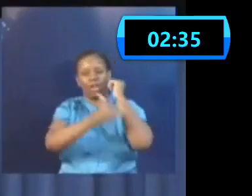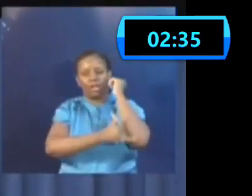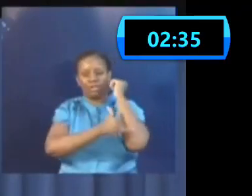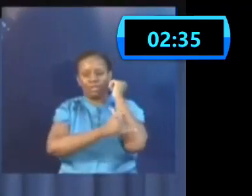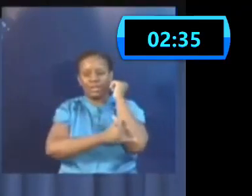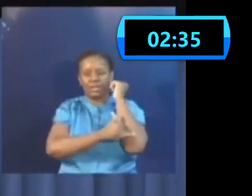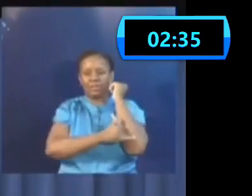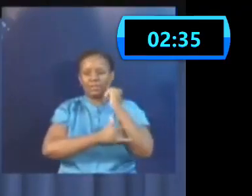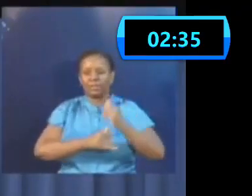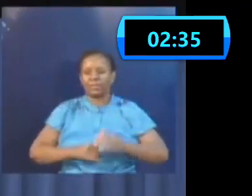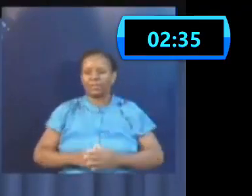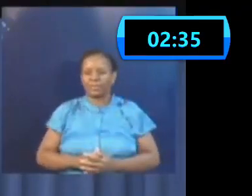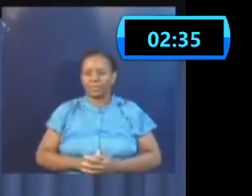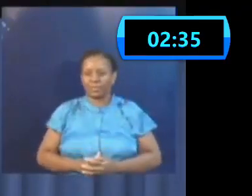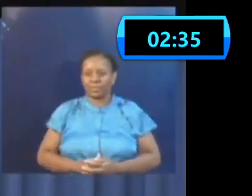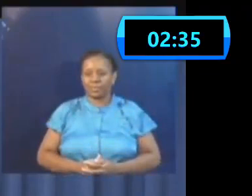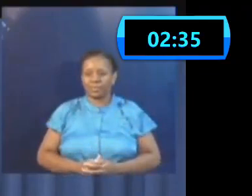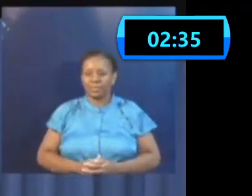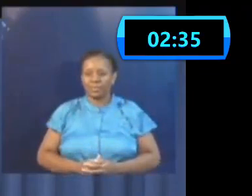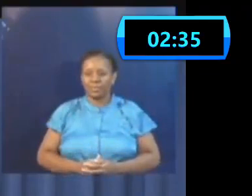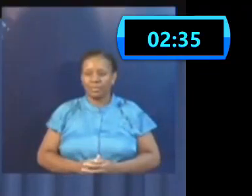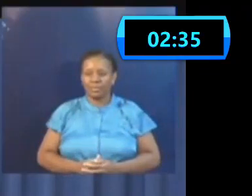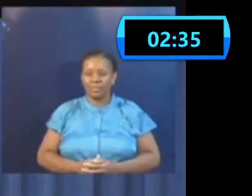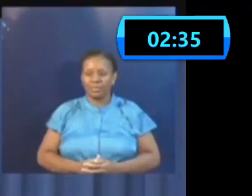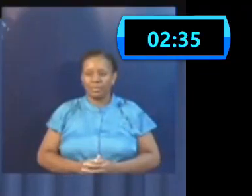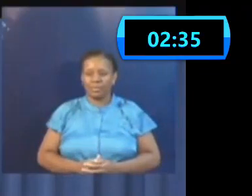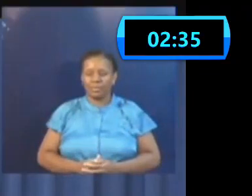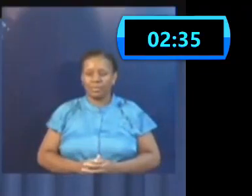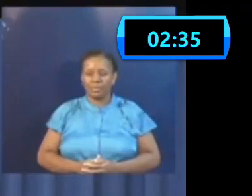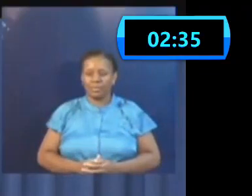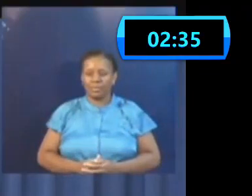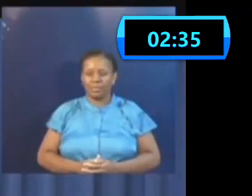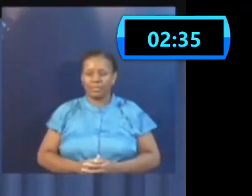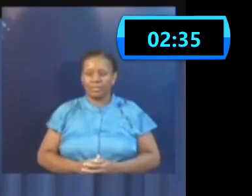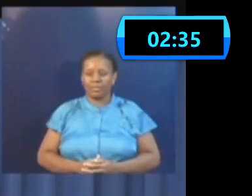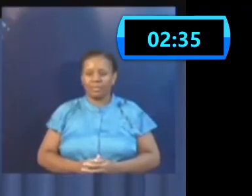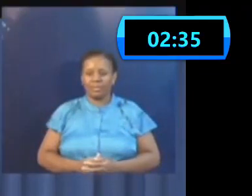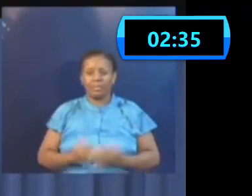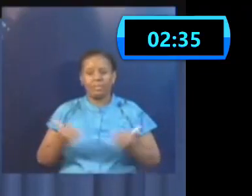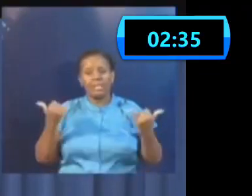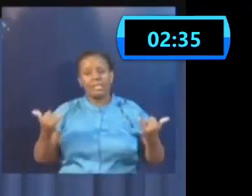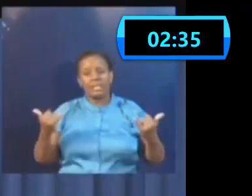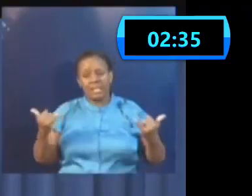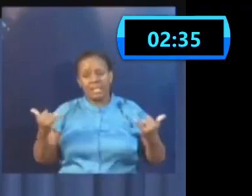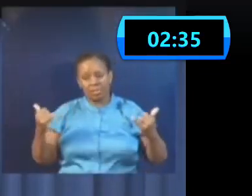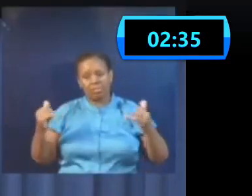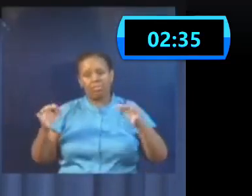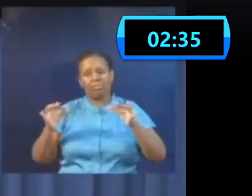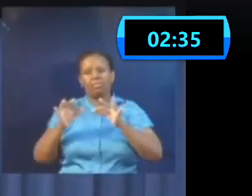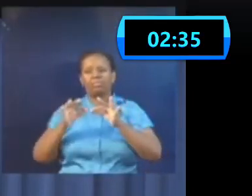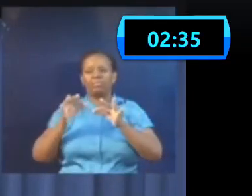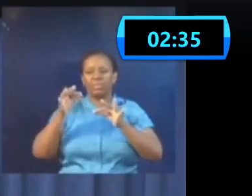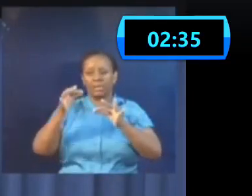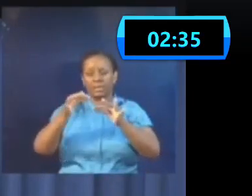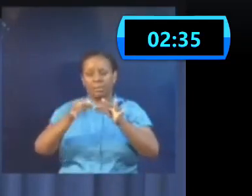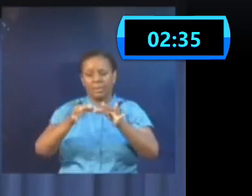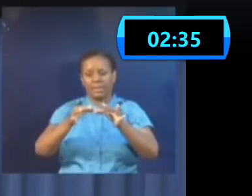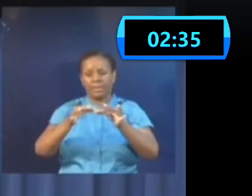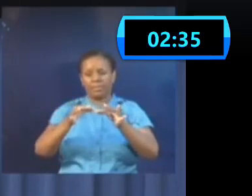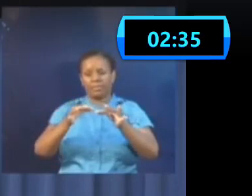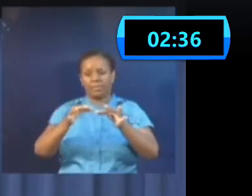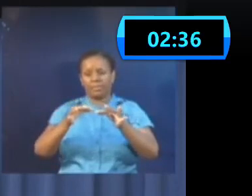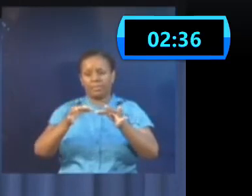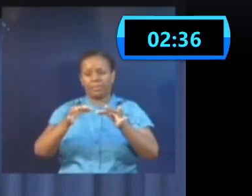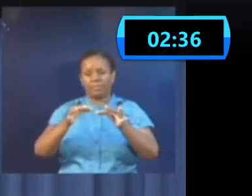Today we have a usual update. We are in the middle of the 28-day